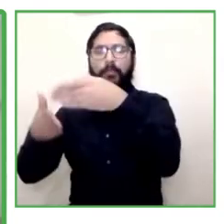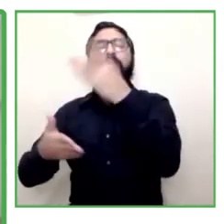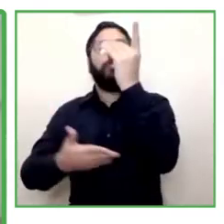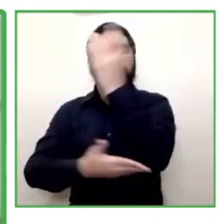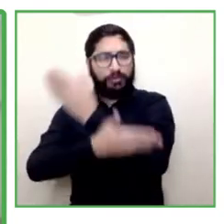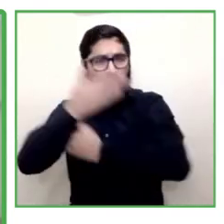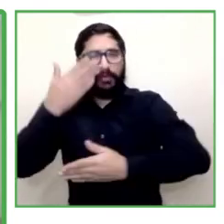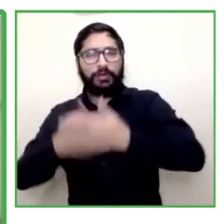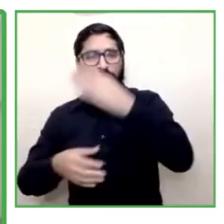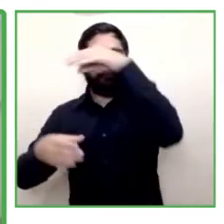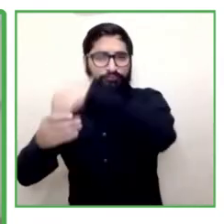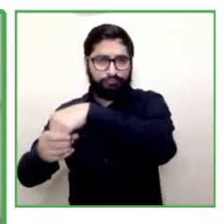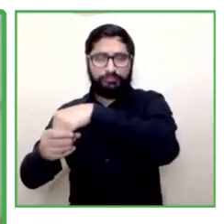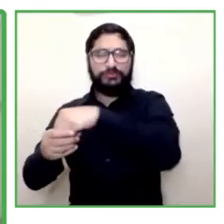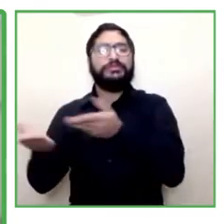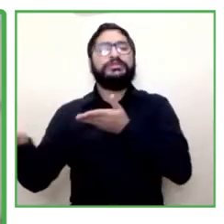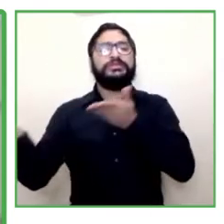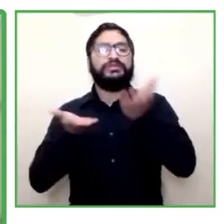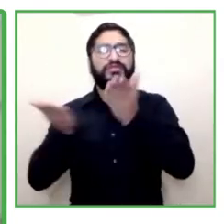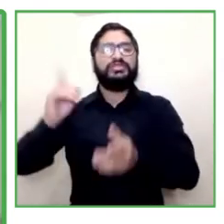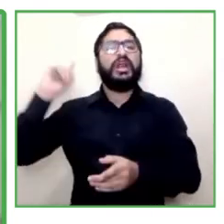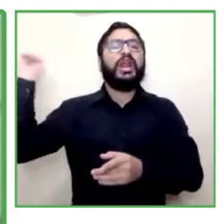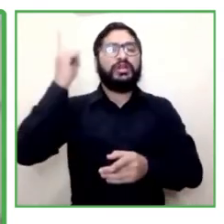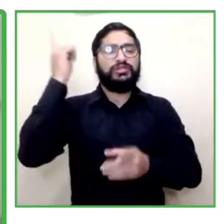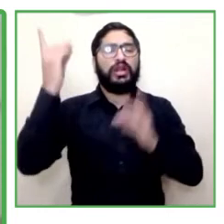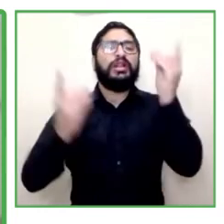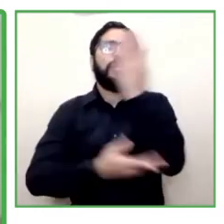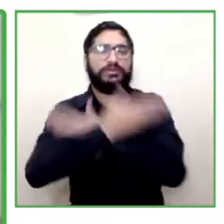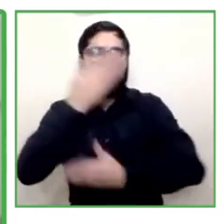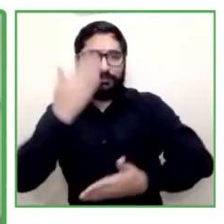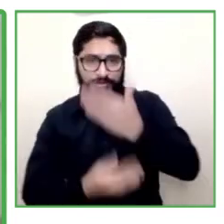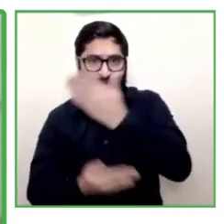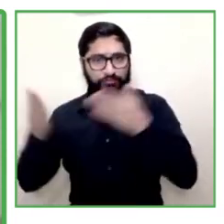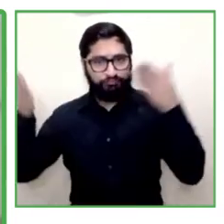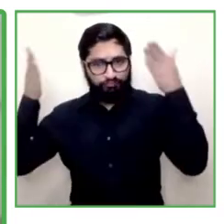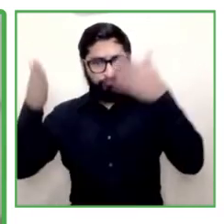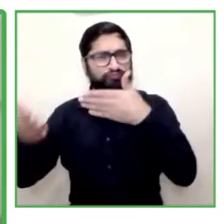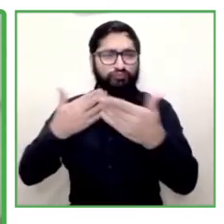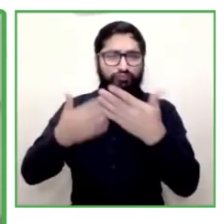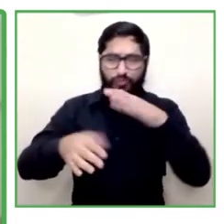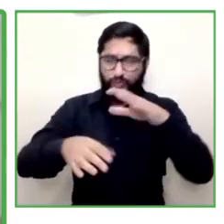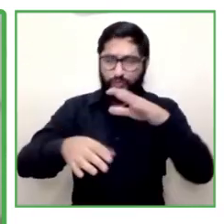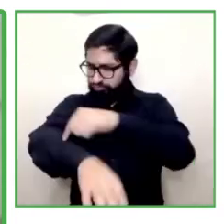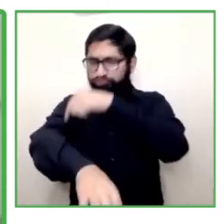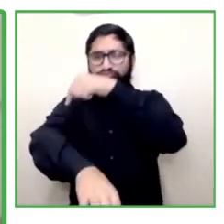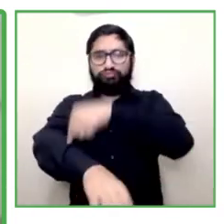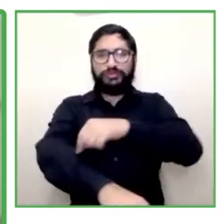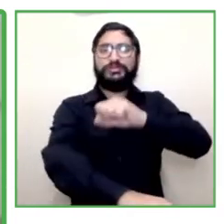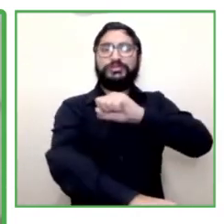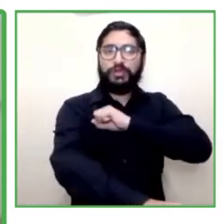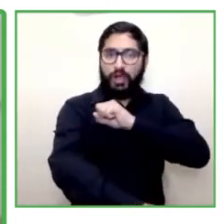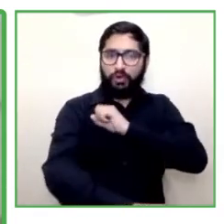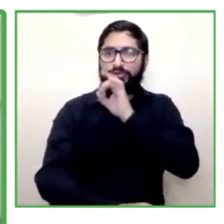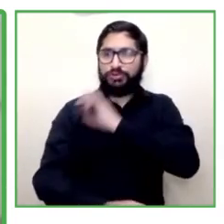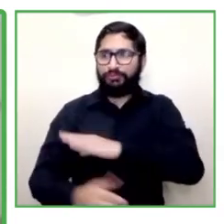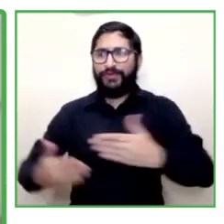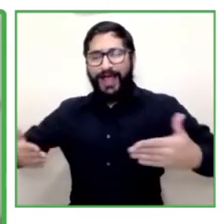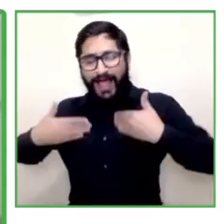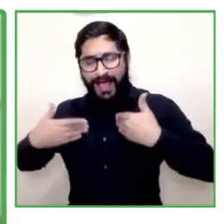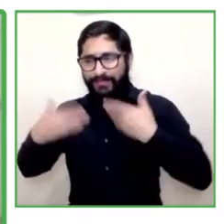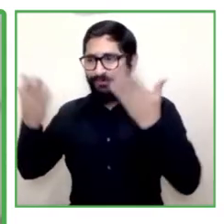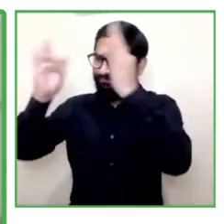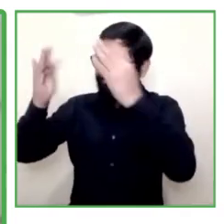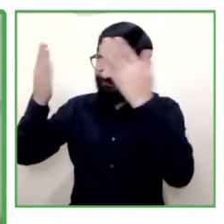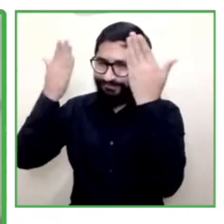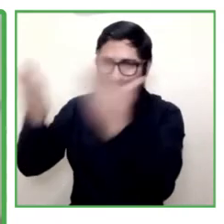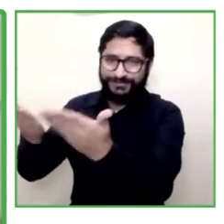council of the civil society senadis currently in the metropolitan region so congratulations christian